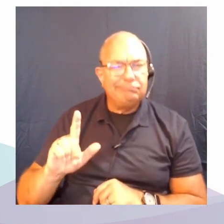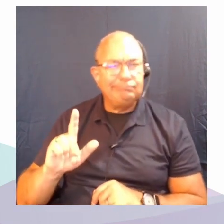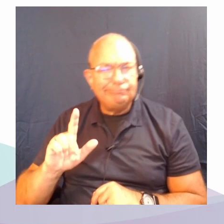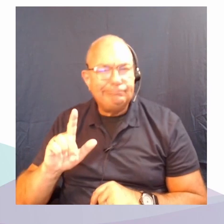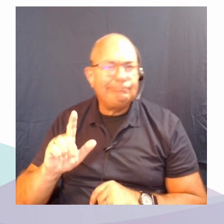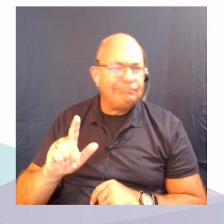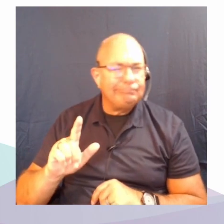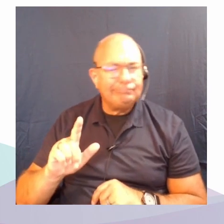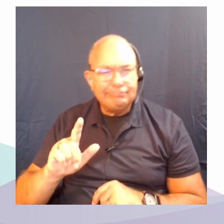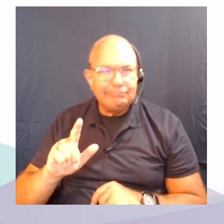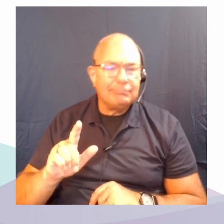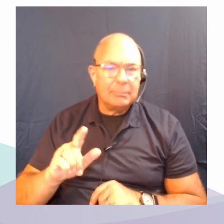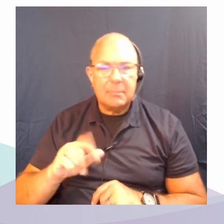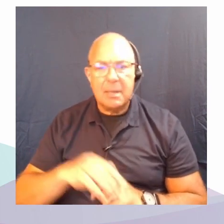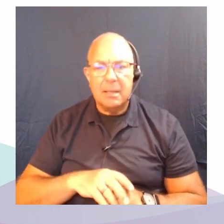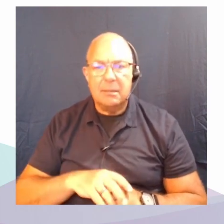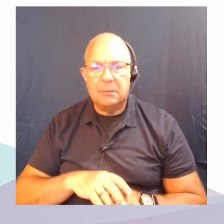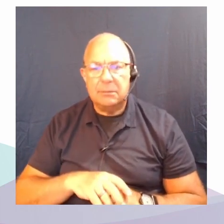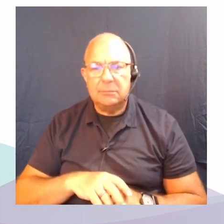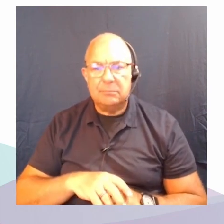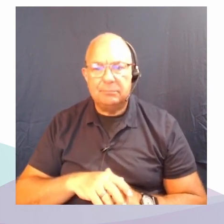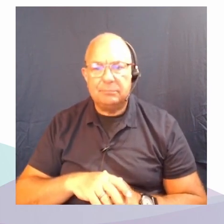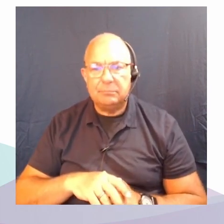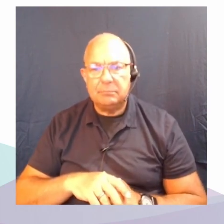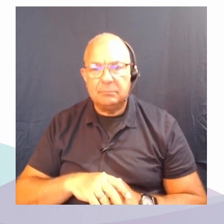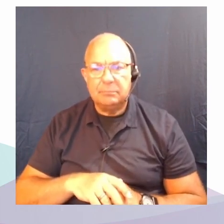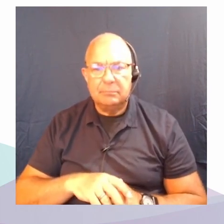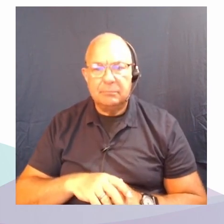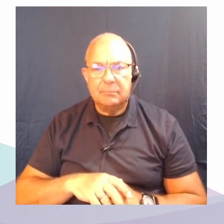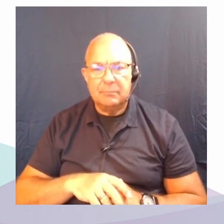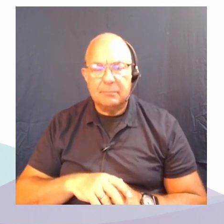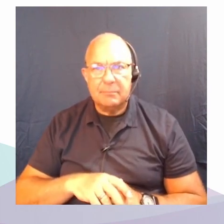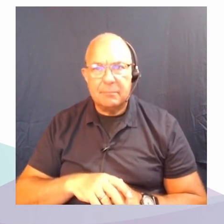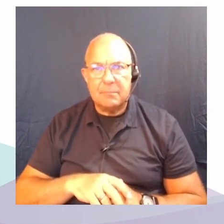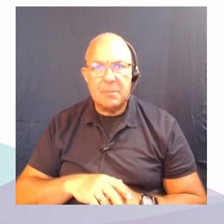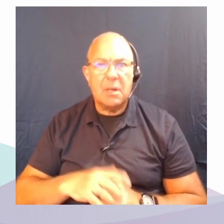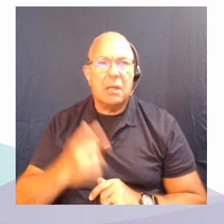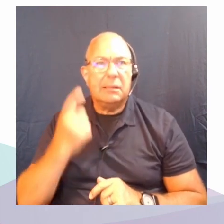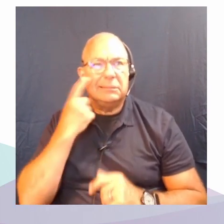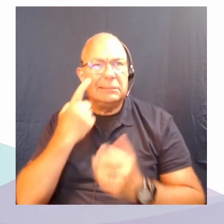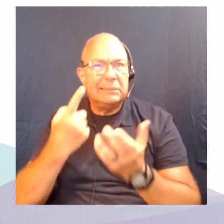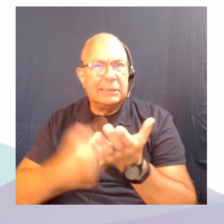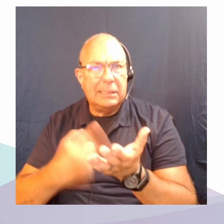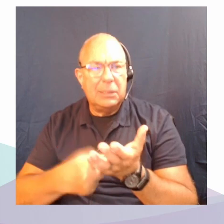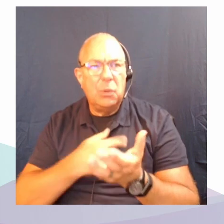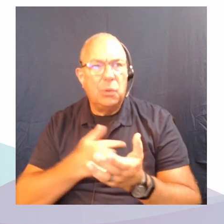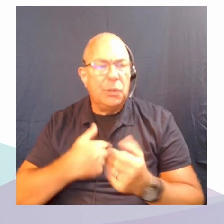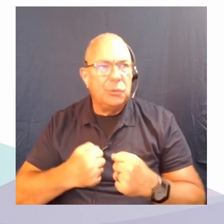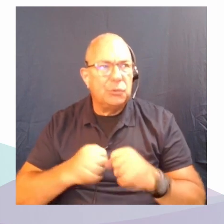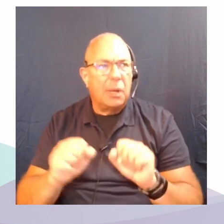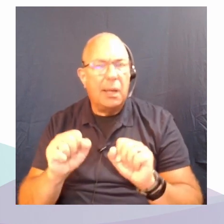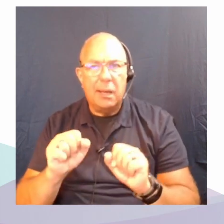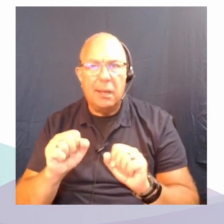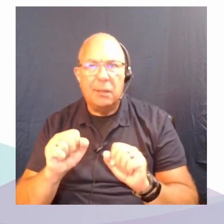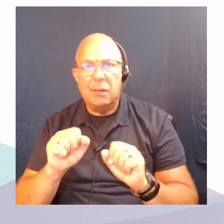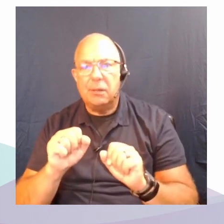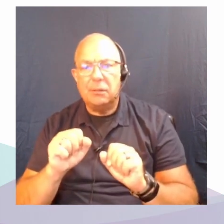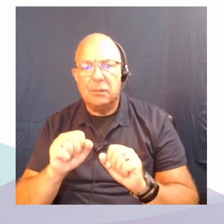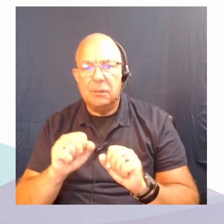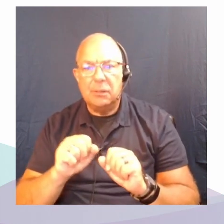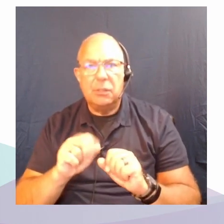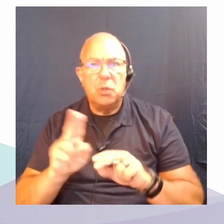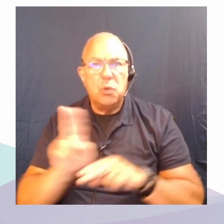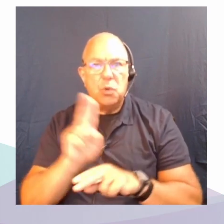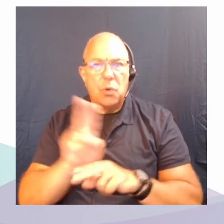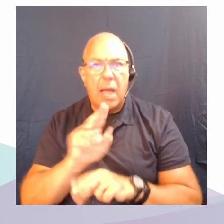what tools I mean we we talked a bit about how we've tried to do academic life differently I think the